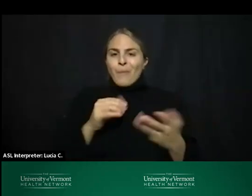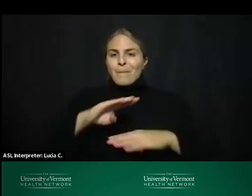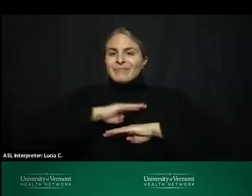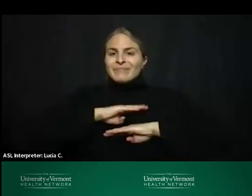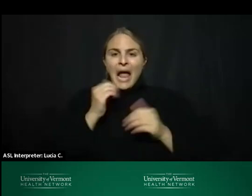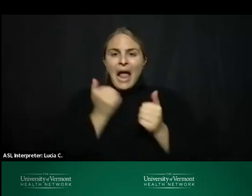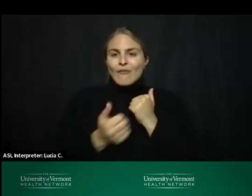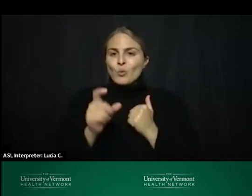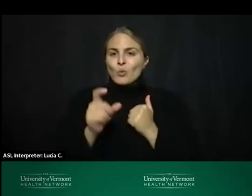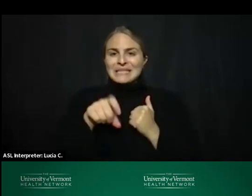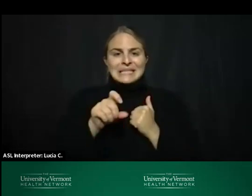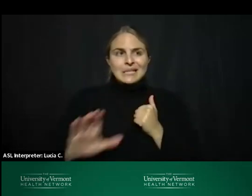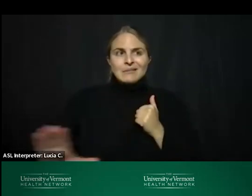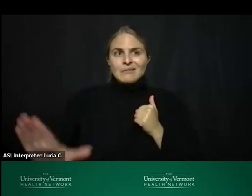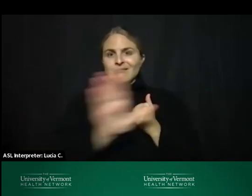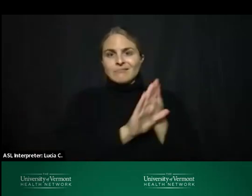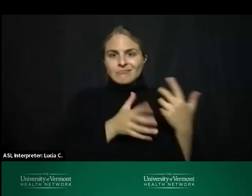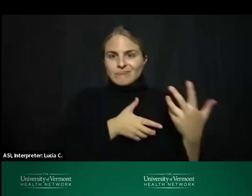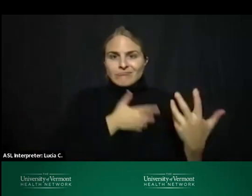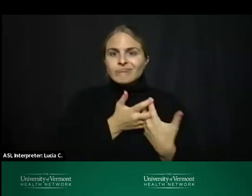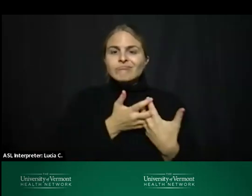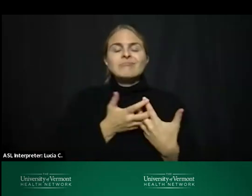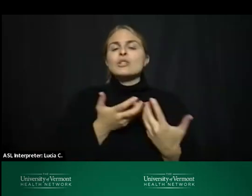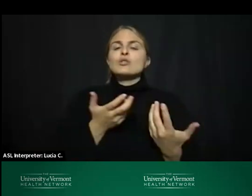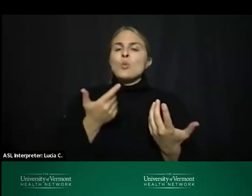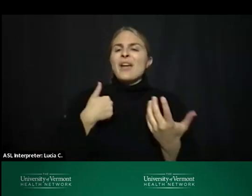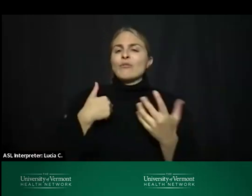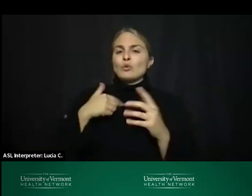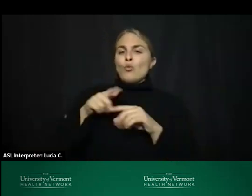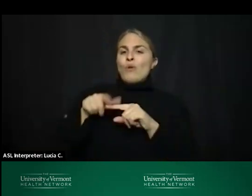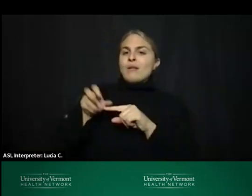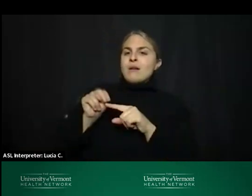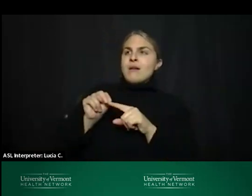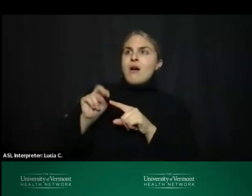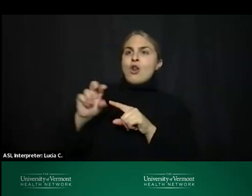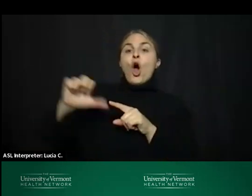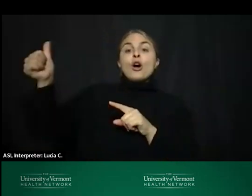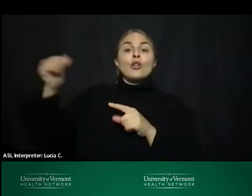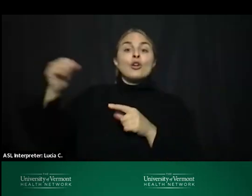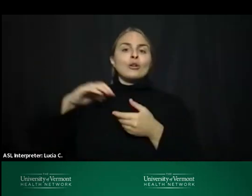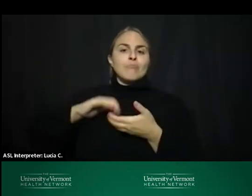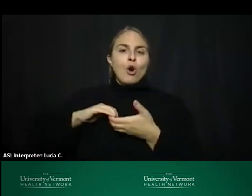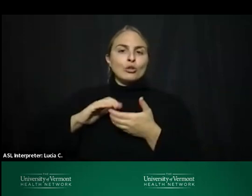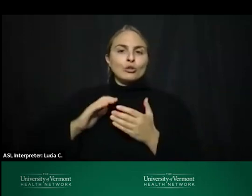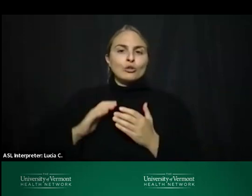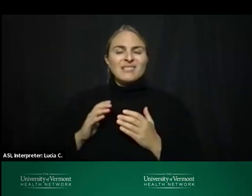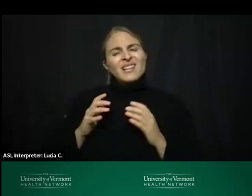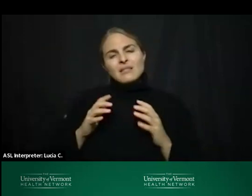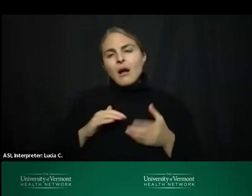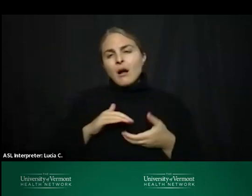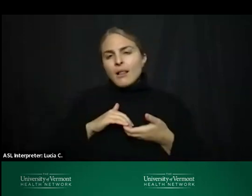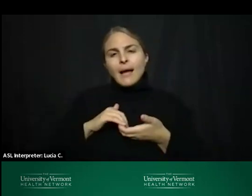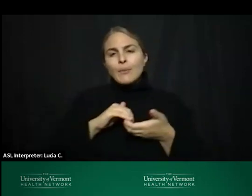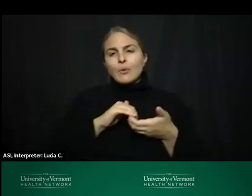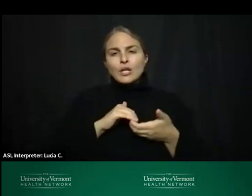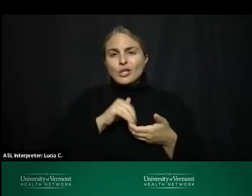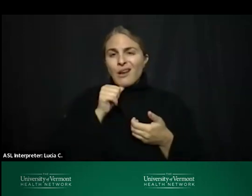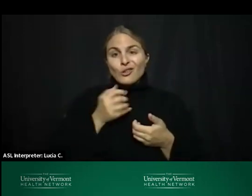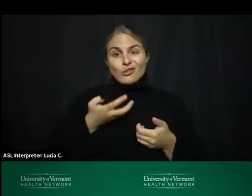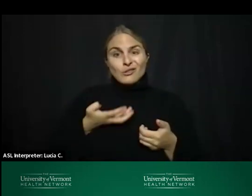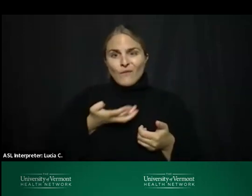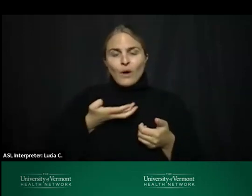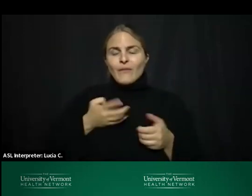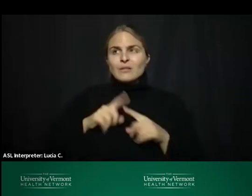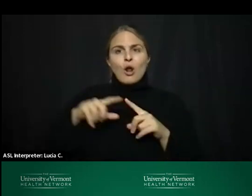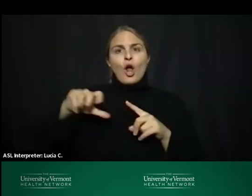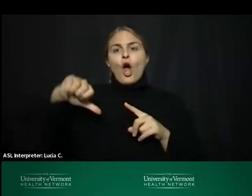so we will rely on um the expertise of of our community partners this this is a collaboration beyond just the four partners